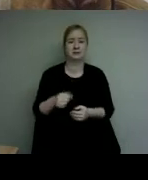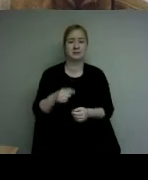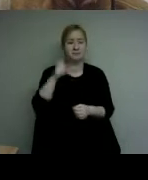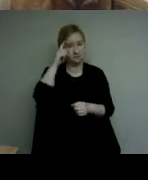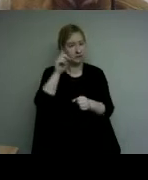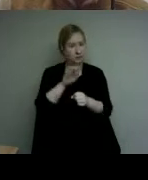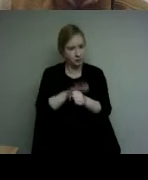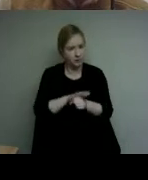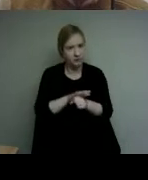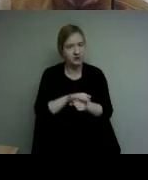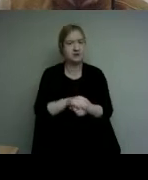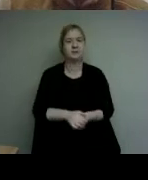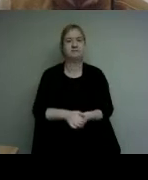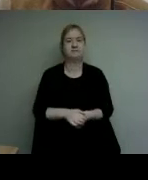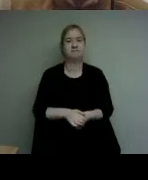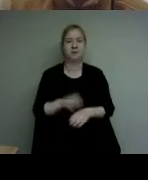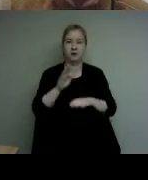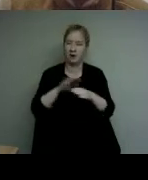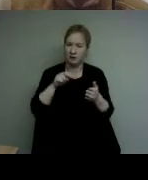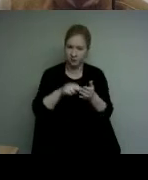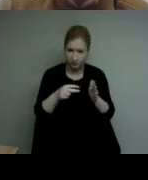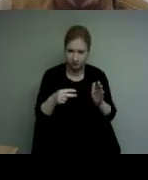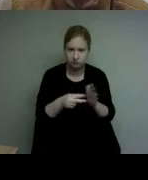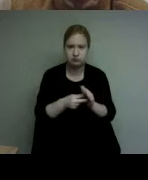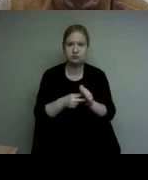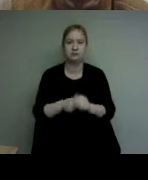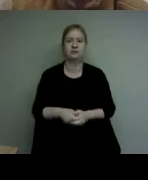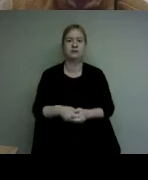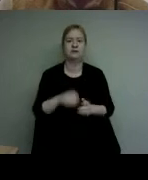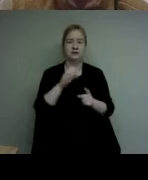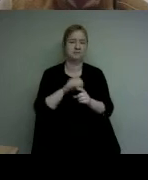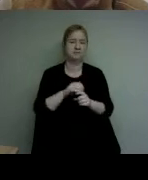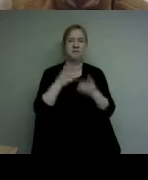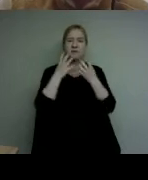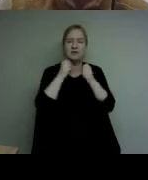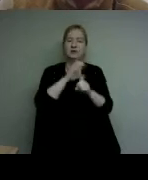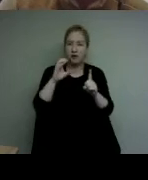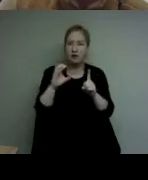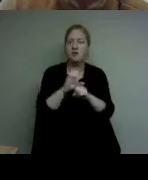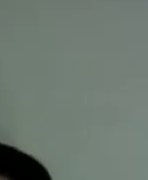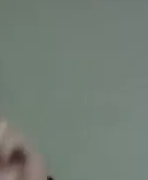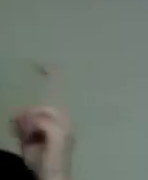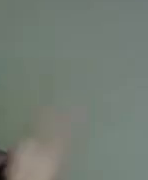where these differences are not valued but not only valued but celebrated